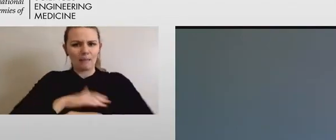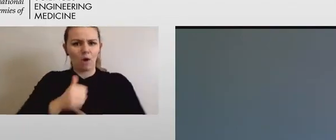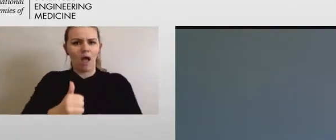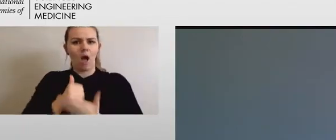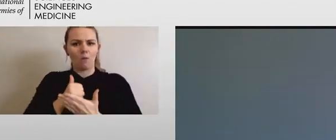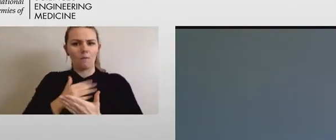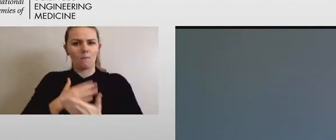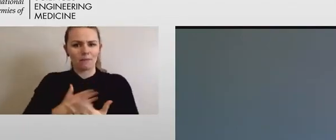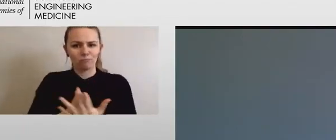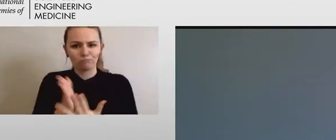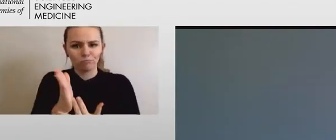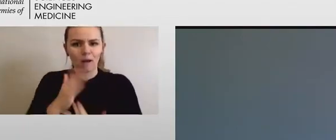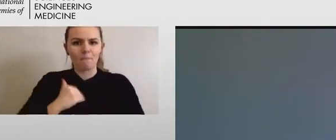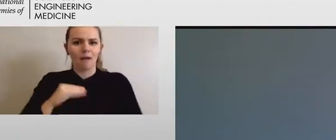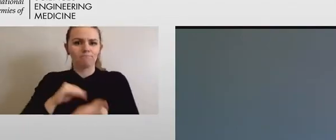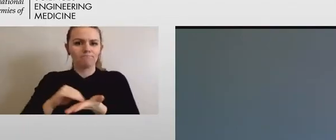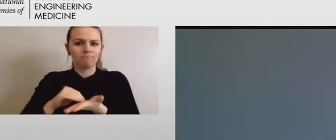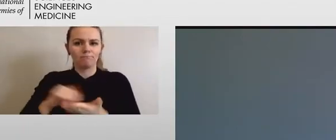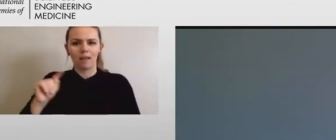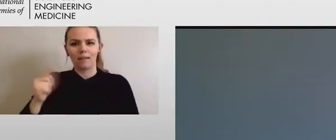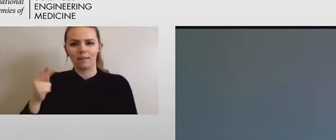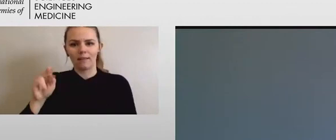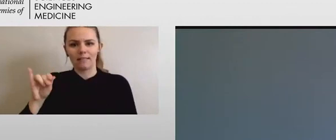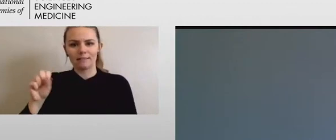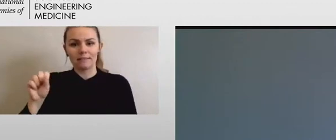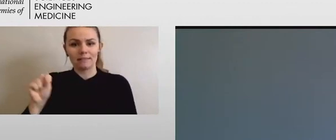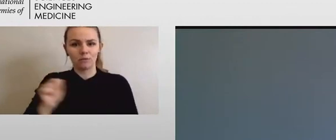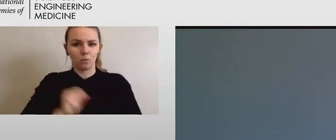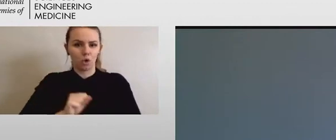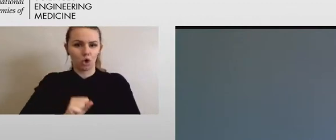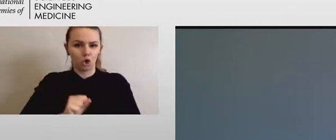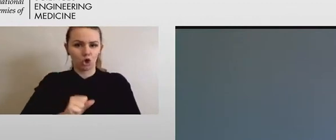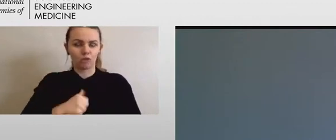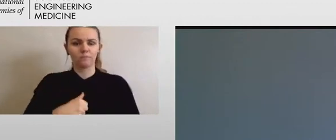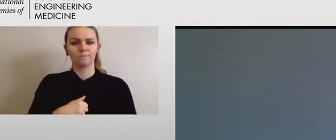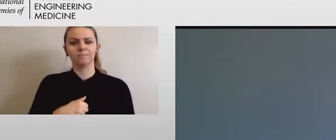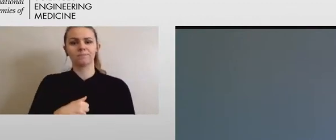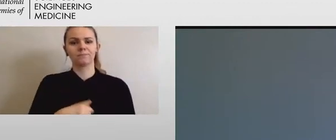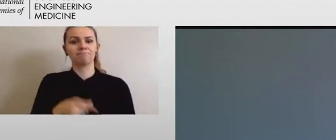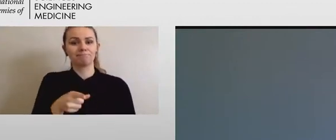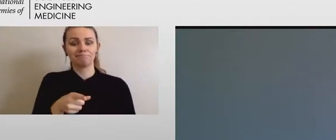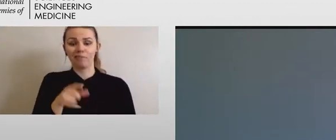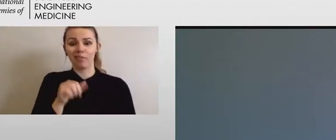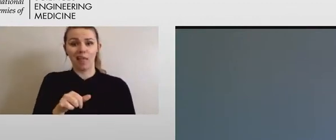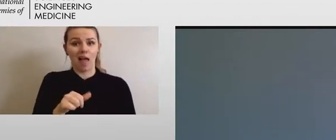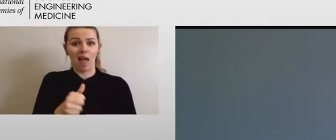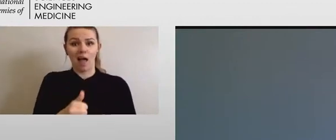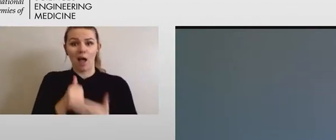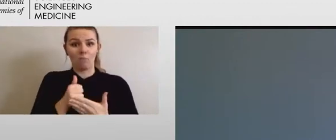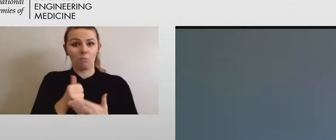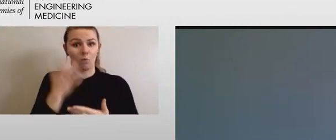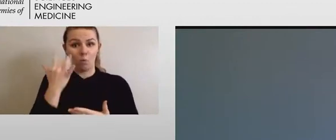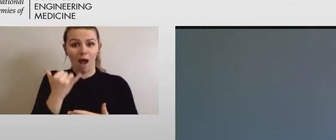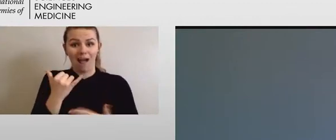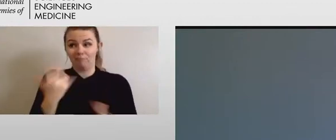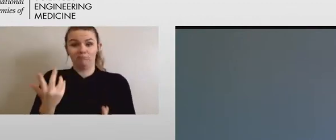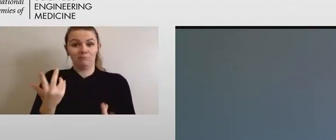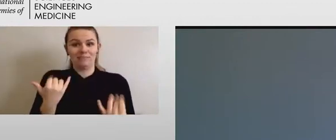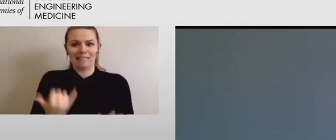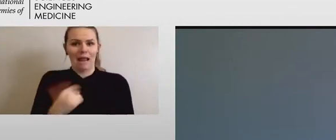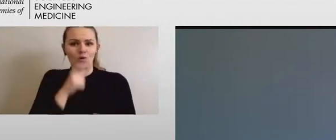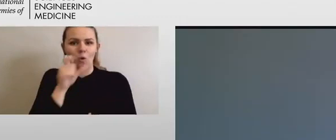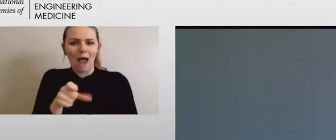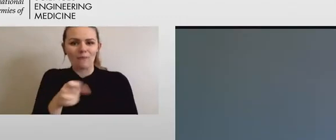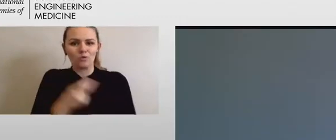universal design feature was very powerful because I no longer needed to use a step stool. And I